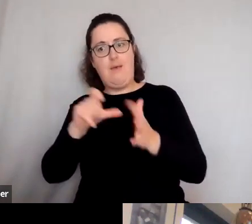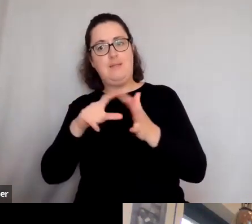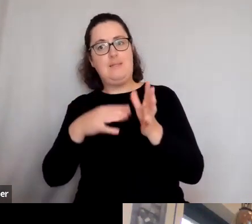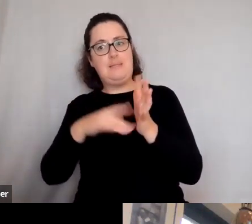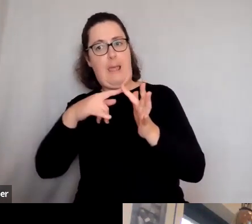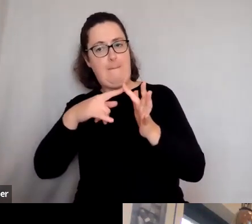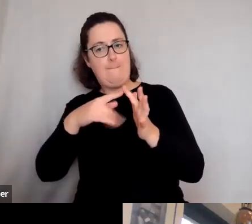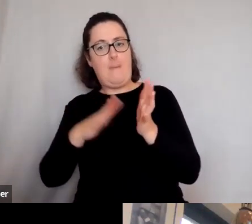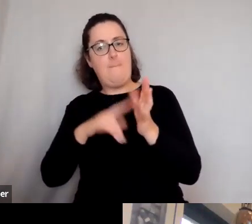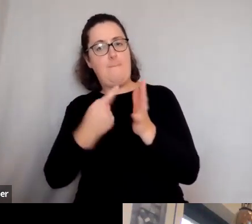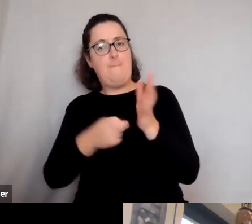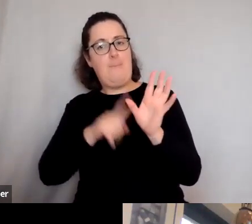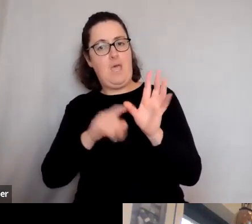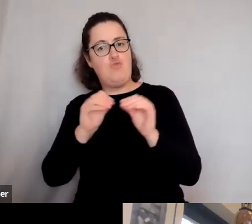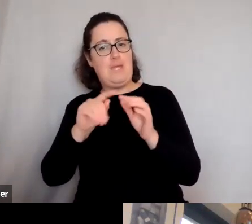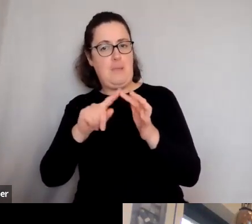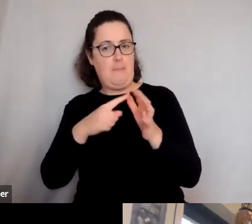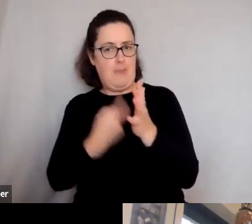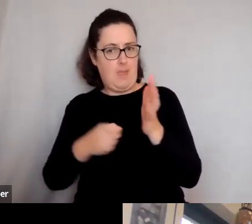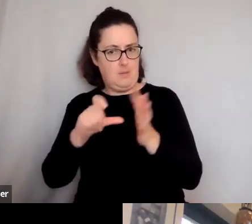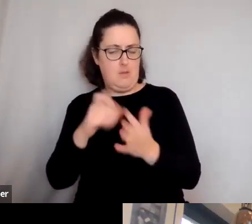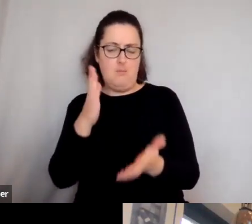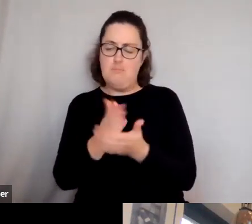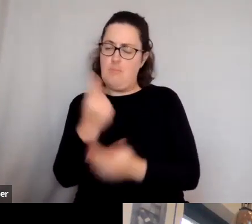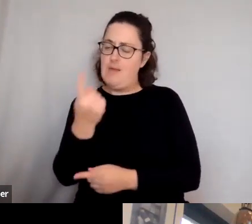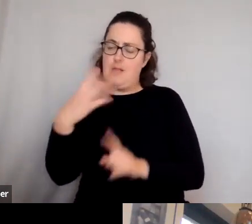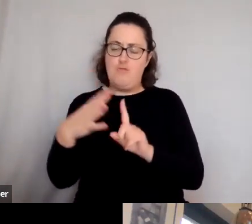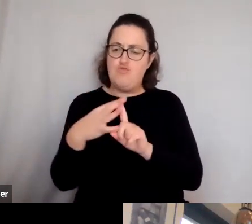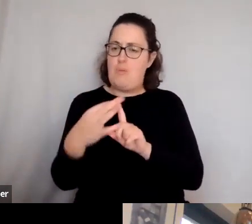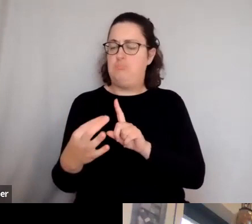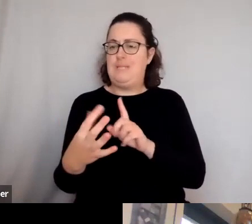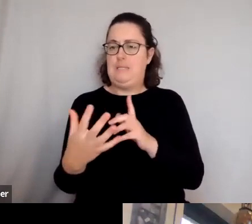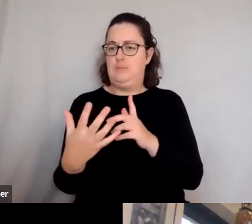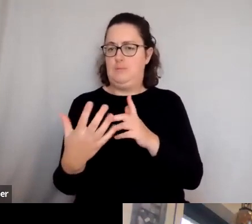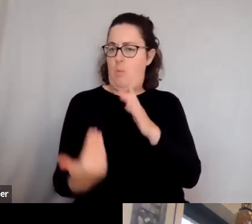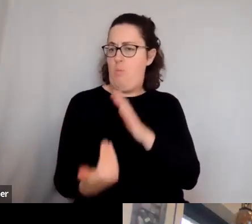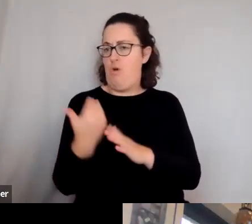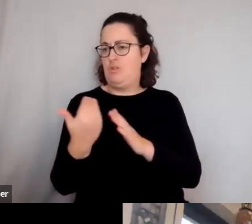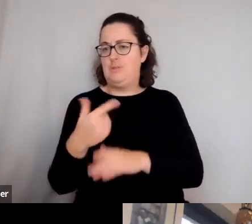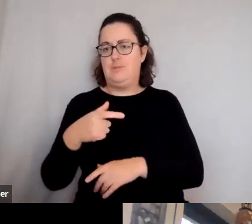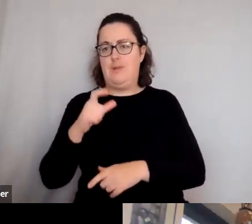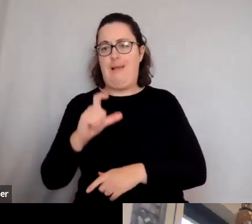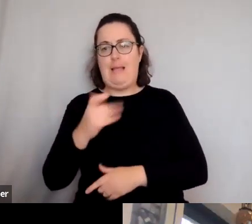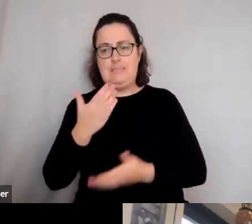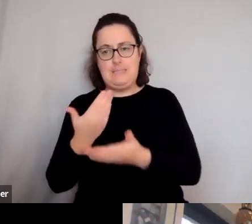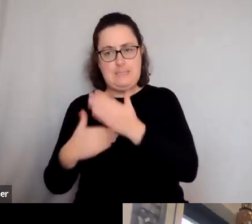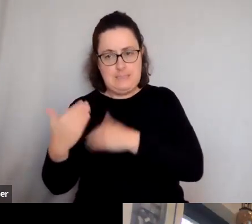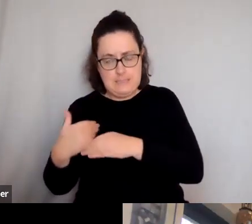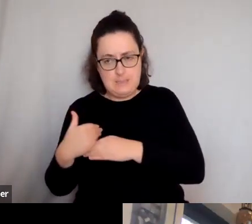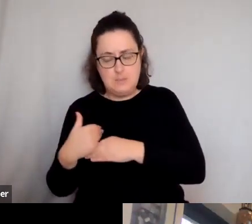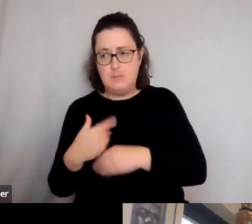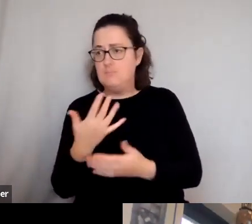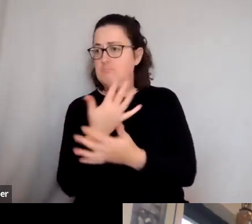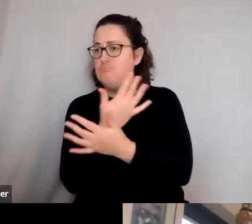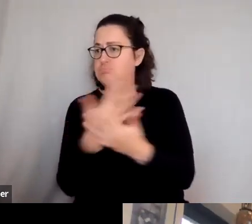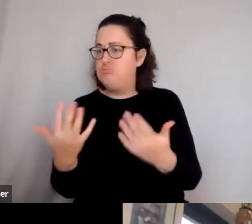She is the face of modern classics in the world. Um, the reason that literally hundreds and hundreds of you have signed up